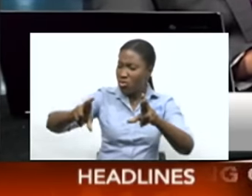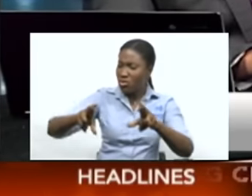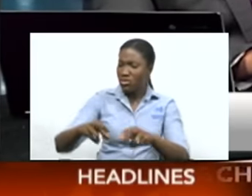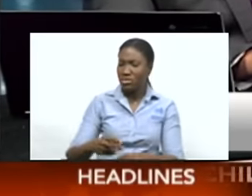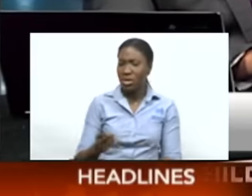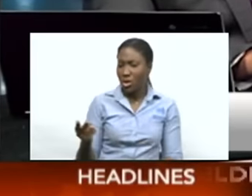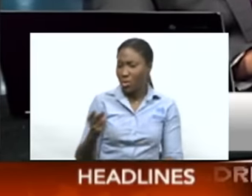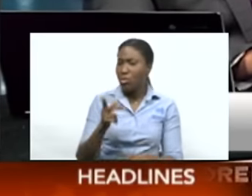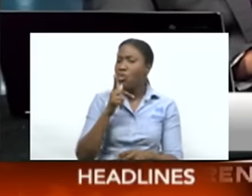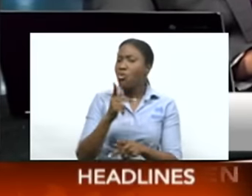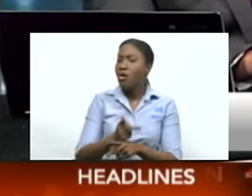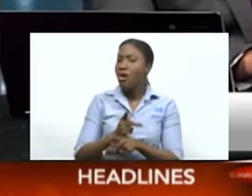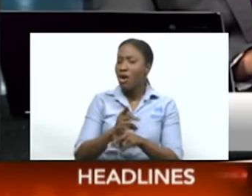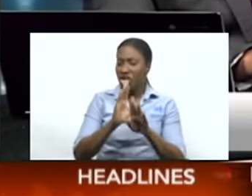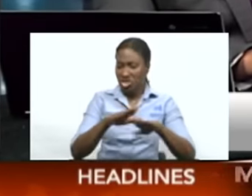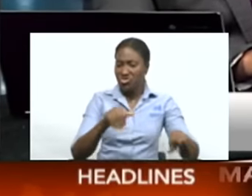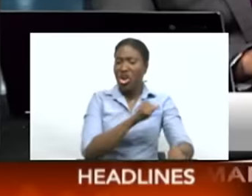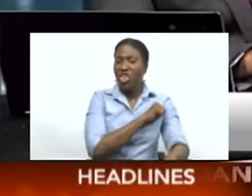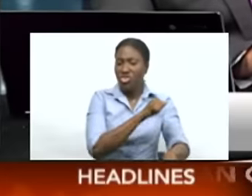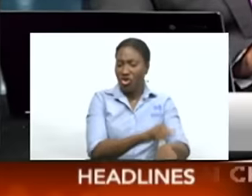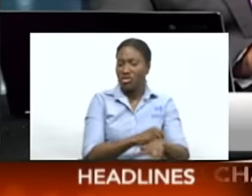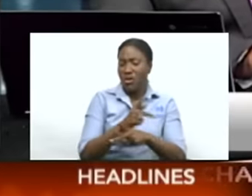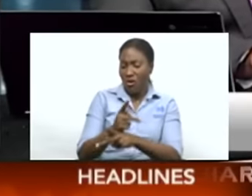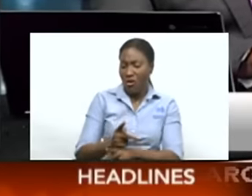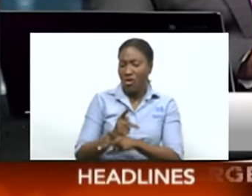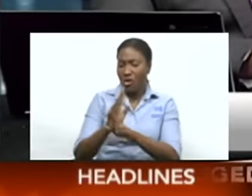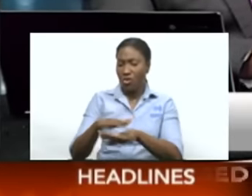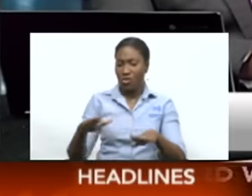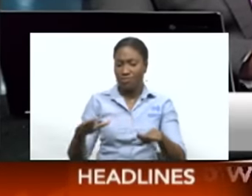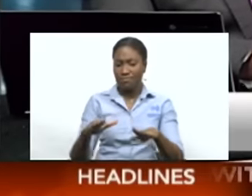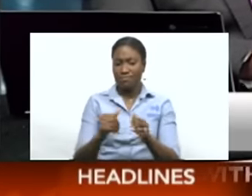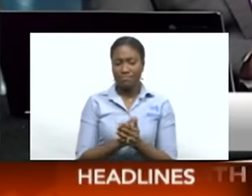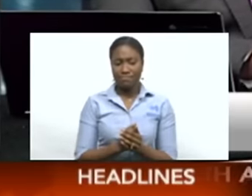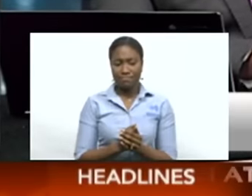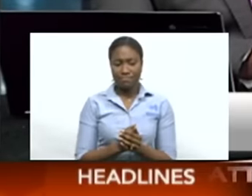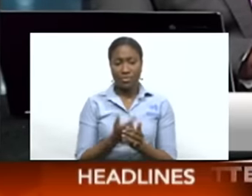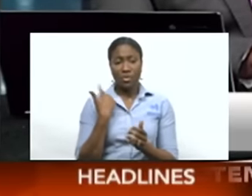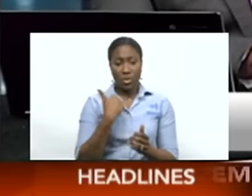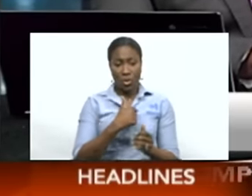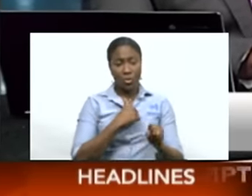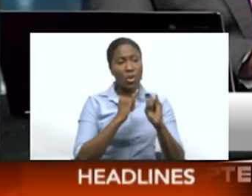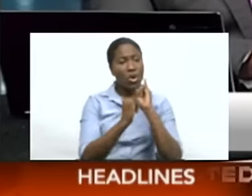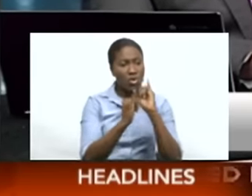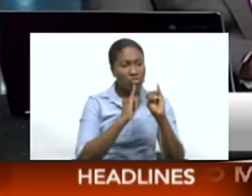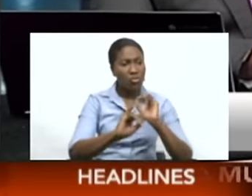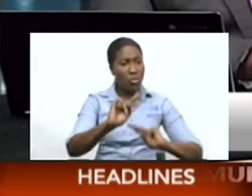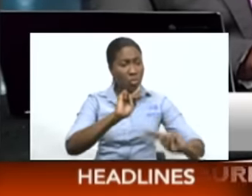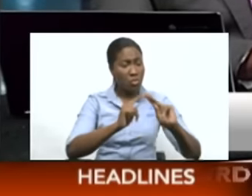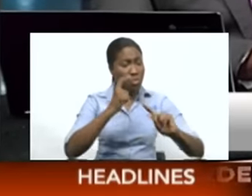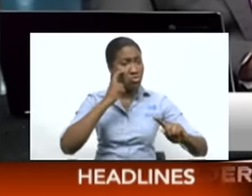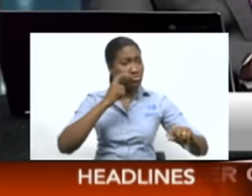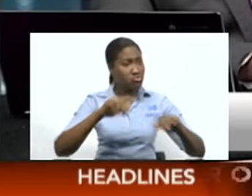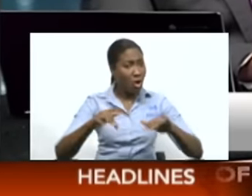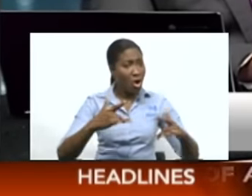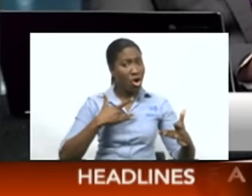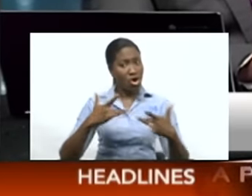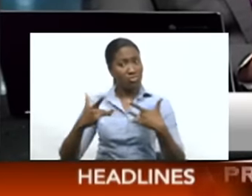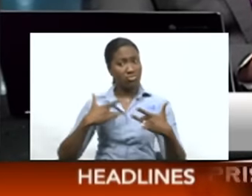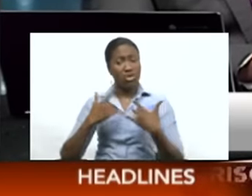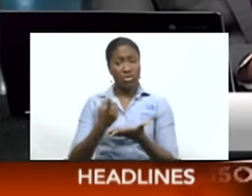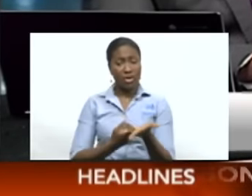remain in the care of the Children's Authority. Now, Shane Superville spoke with residents who expressed their shock and concern over the incident.